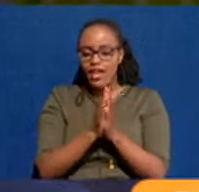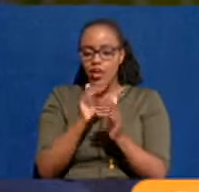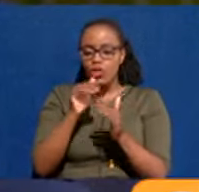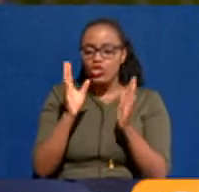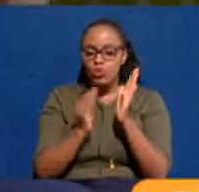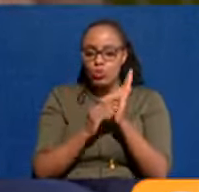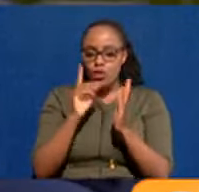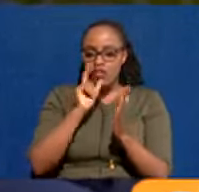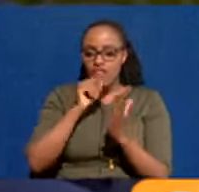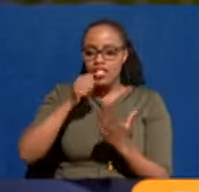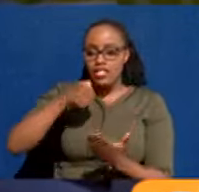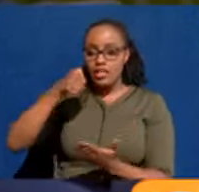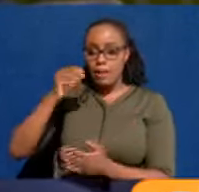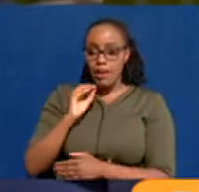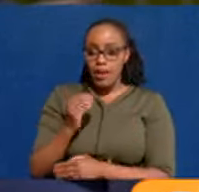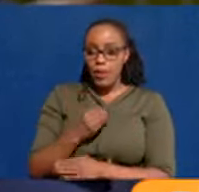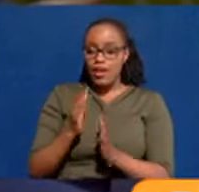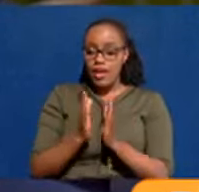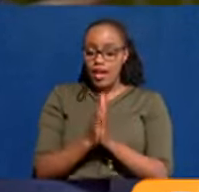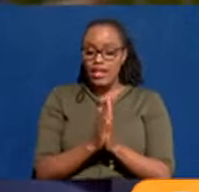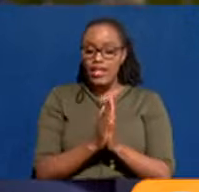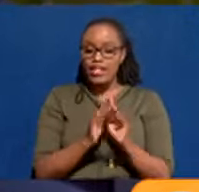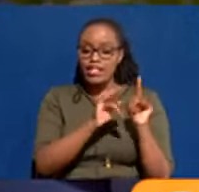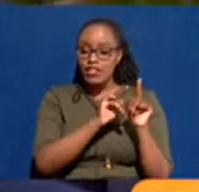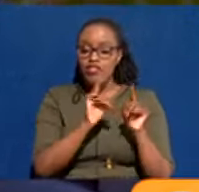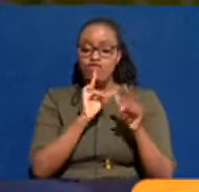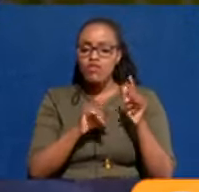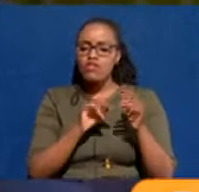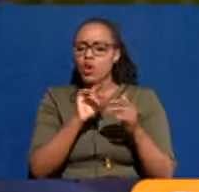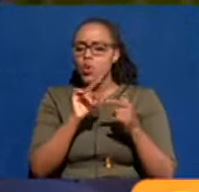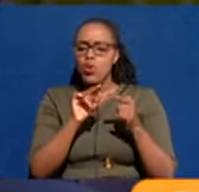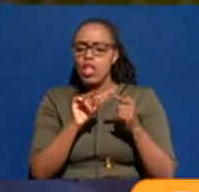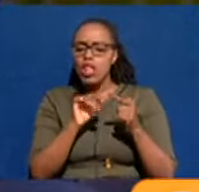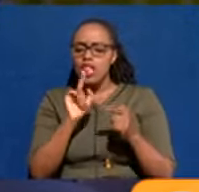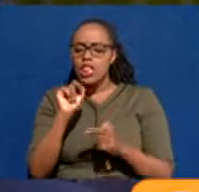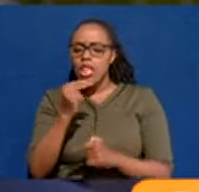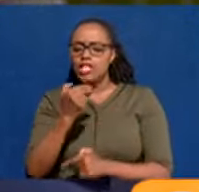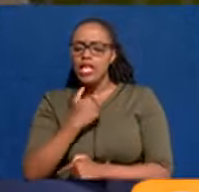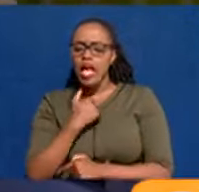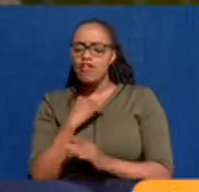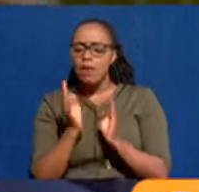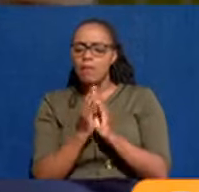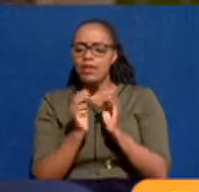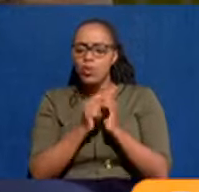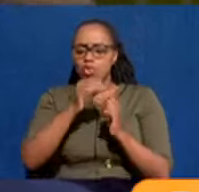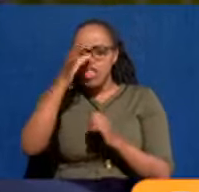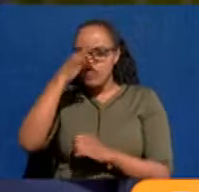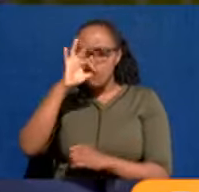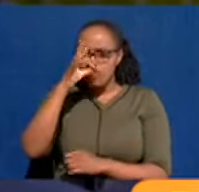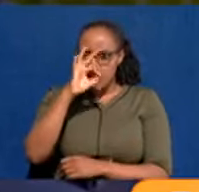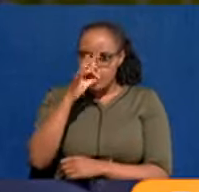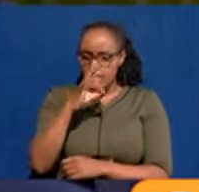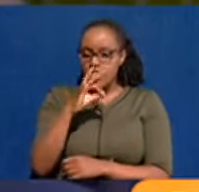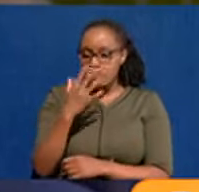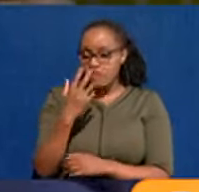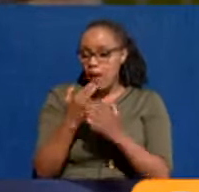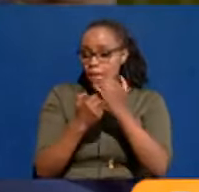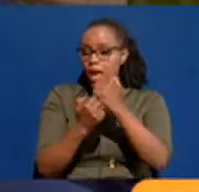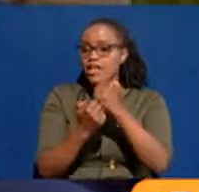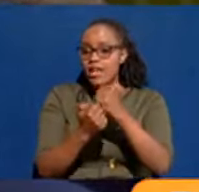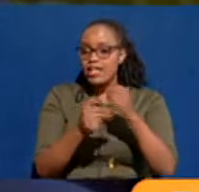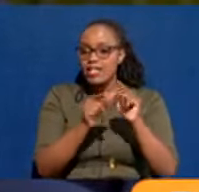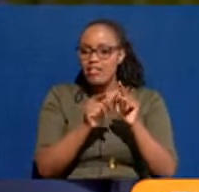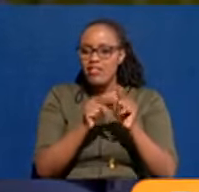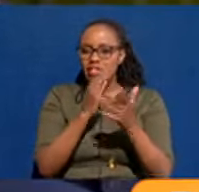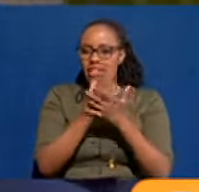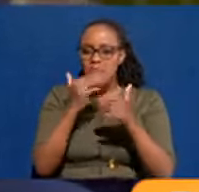budget. The Council of Namata is sitting. I've told you I'm sitting on Thursday with the French. And those changes will be seen. It's